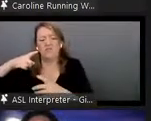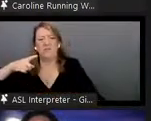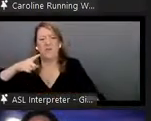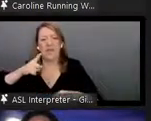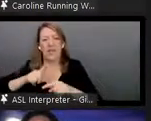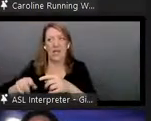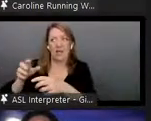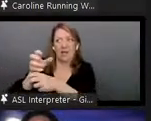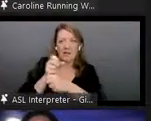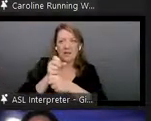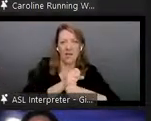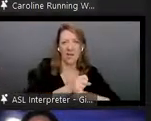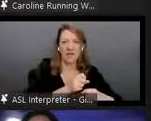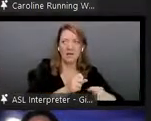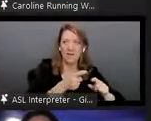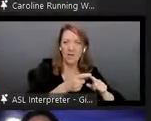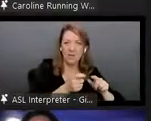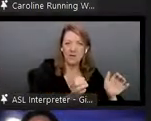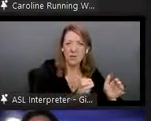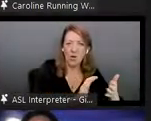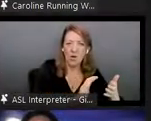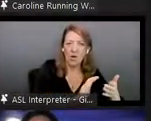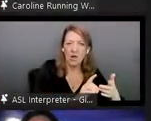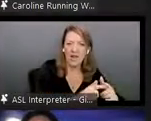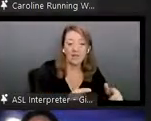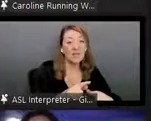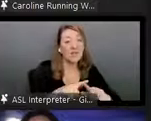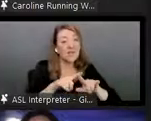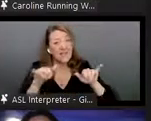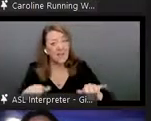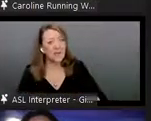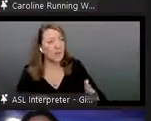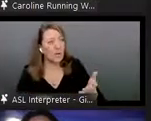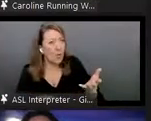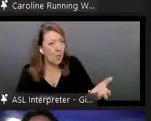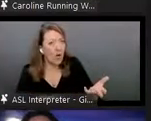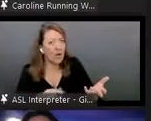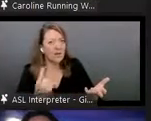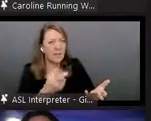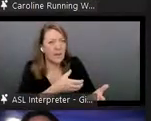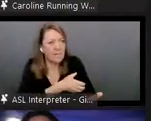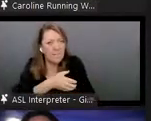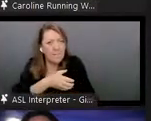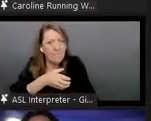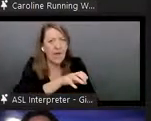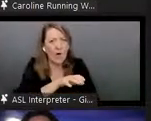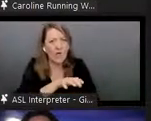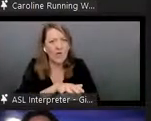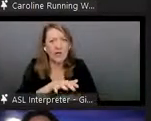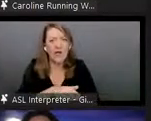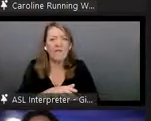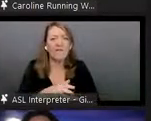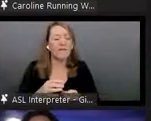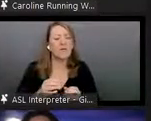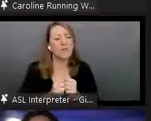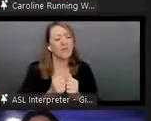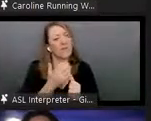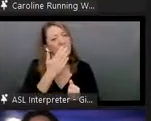with smaller language communities couldn't have to use it, but you also like want something that's powerful enough that it gives good performance, um, as well.